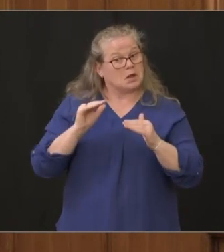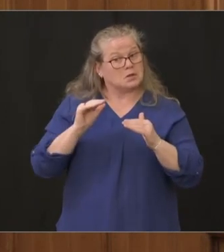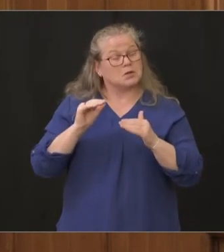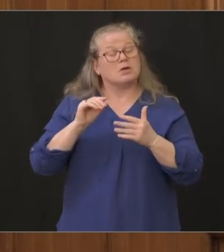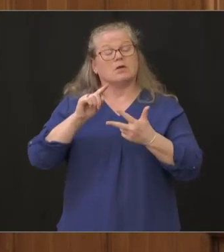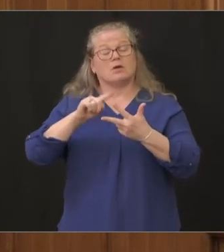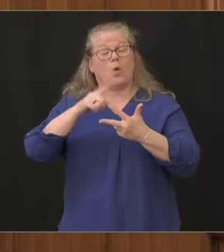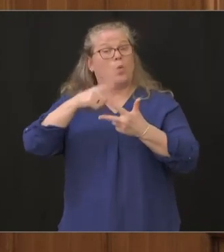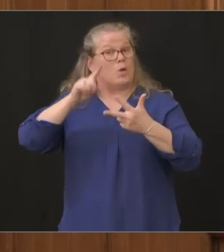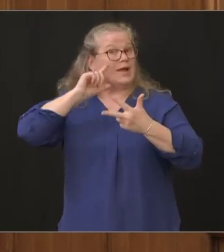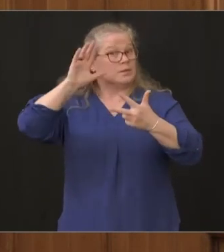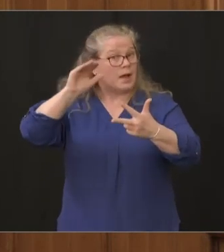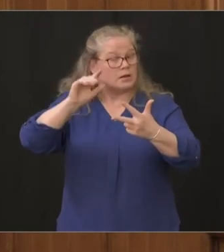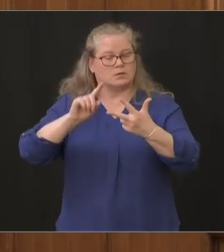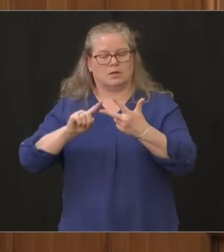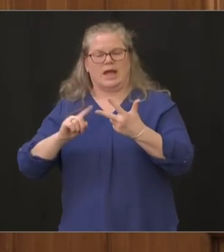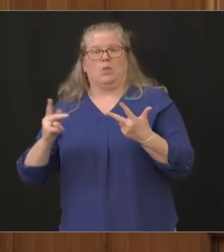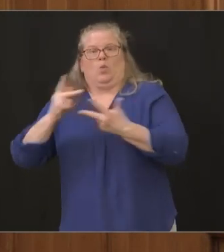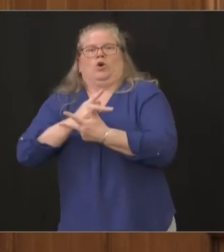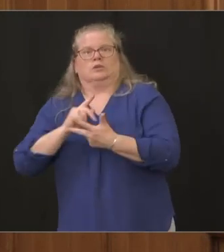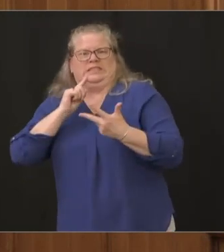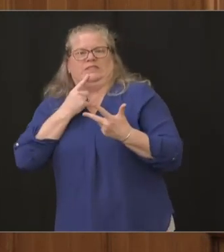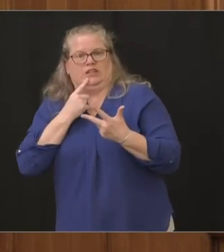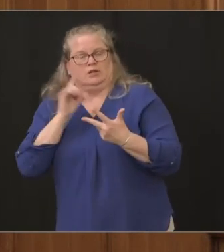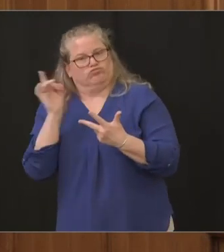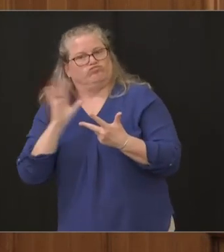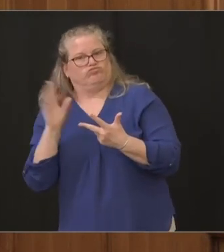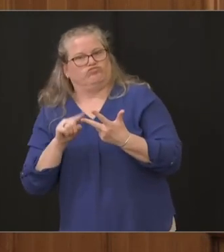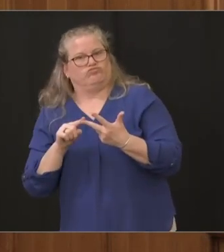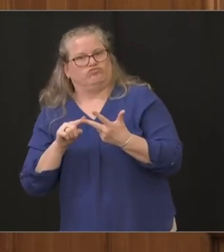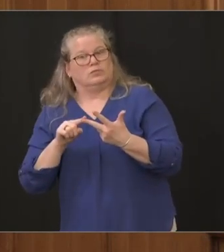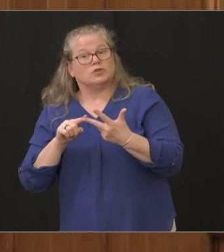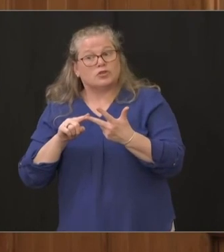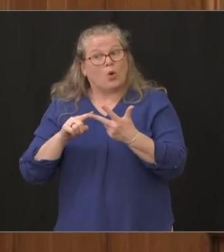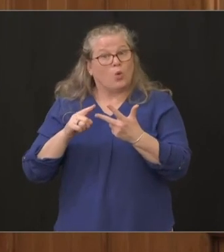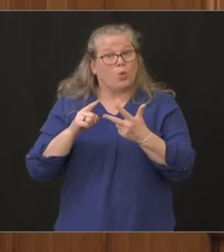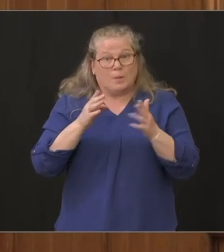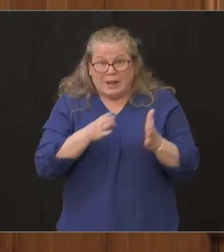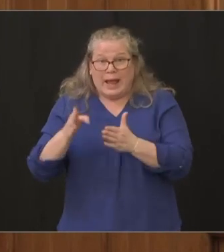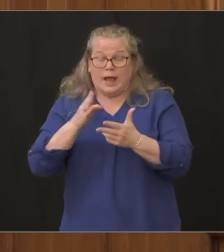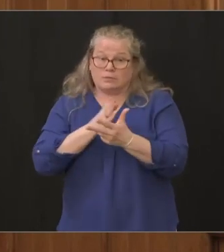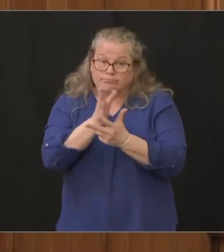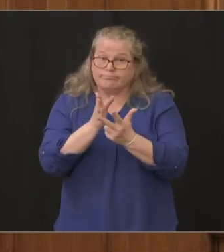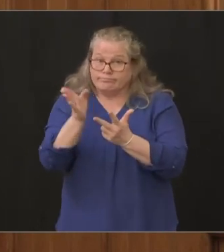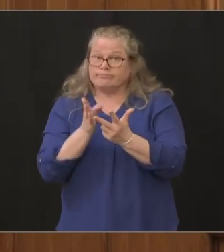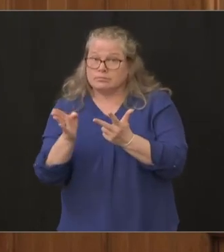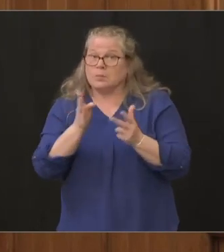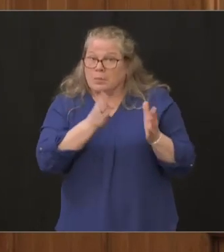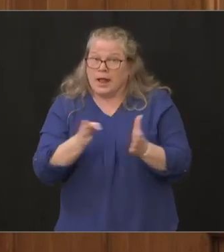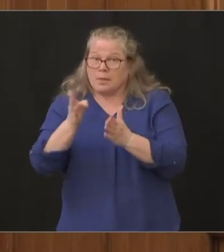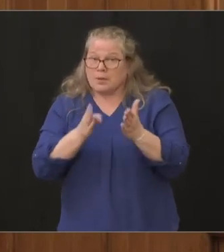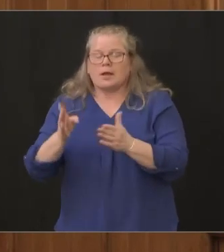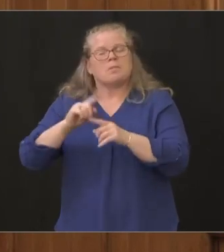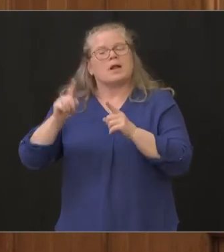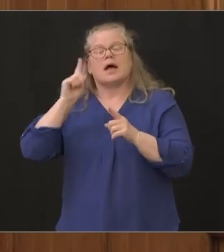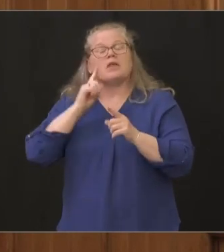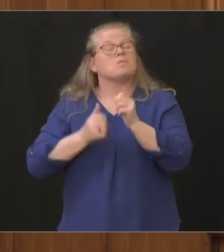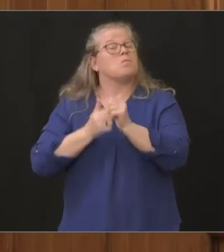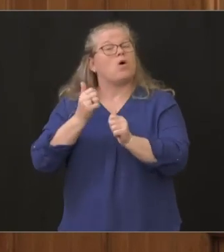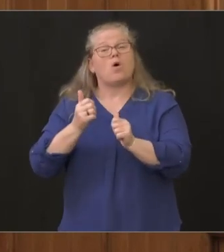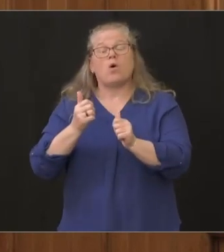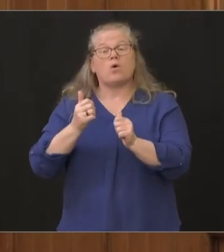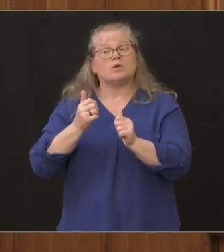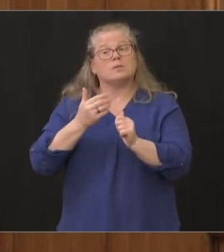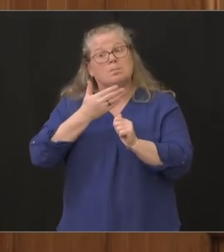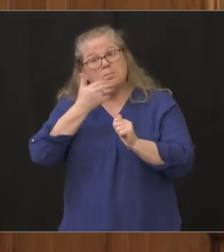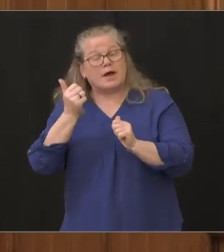so a sensitivity analysis that allows us to plan but i think the prudent thing the responsible thing to do is what all of our health